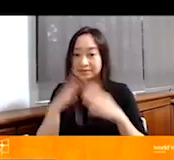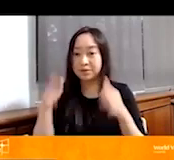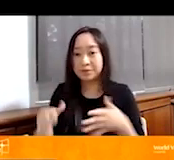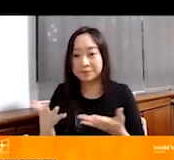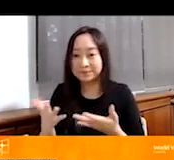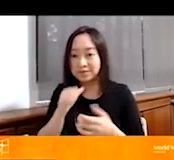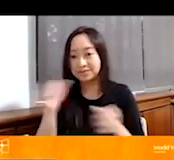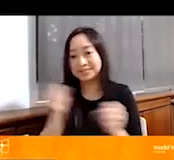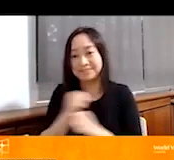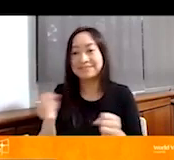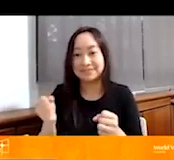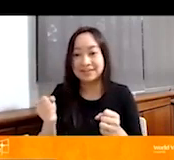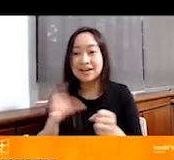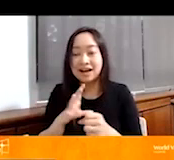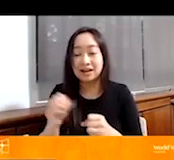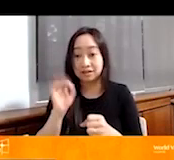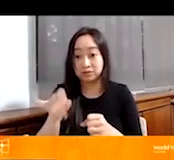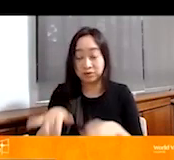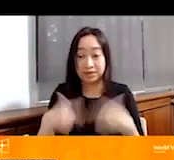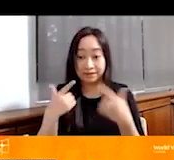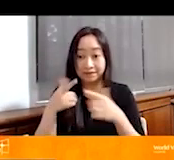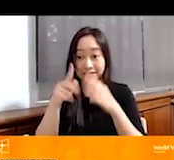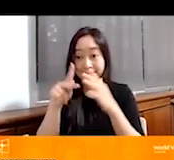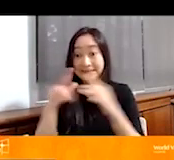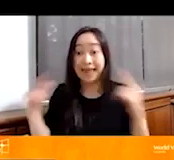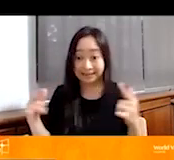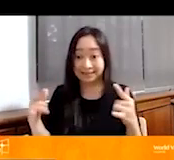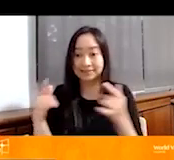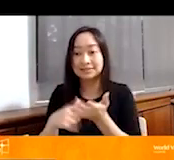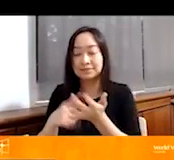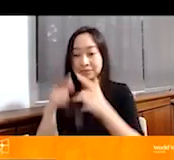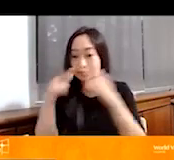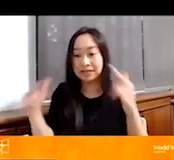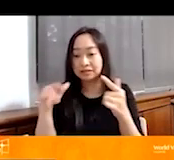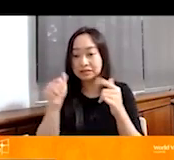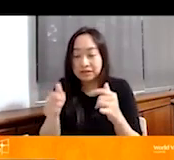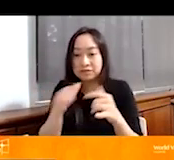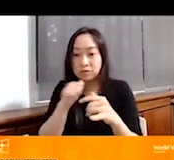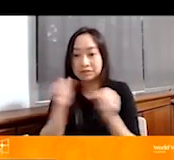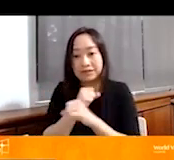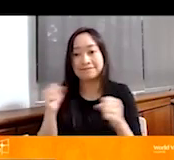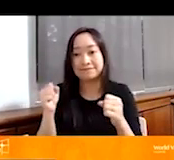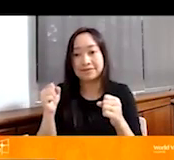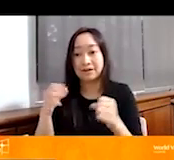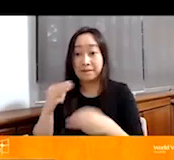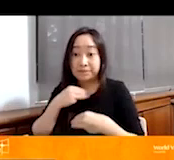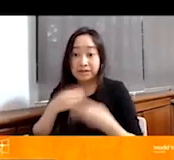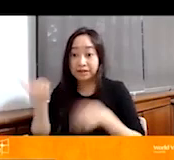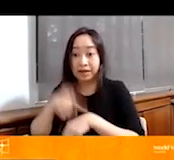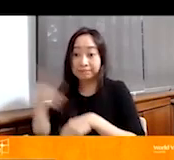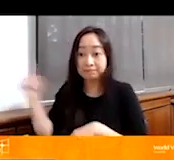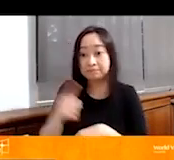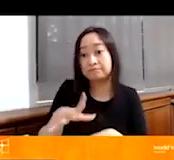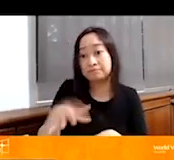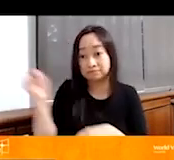they're not safe. And if you're living in a tent, sometimes your tent's not safe, the military might take your tent away.